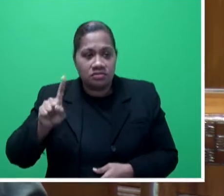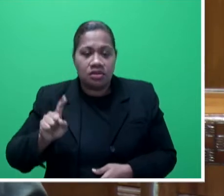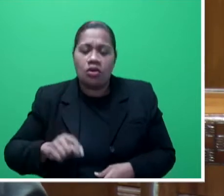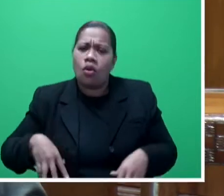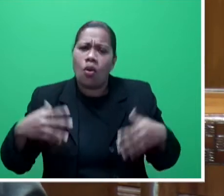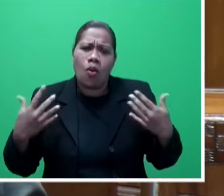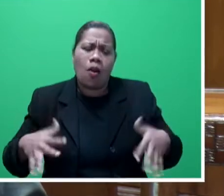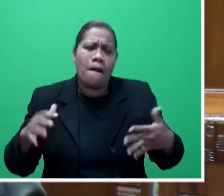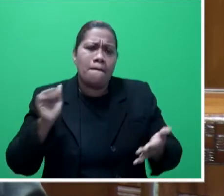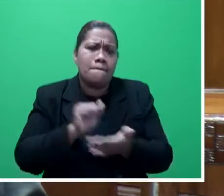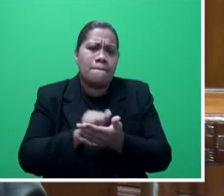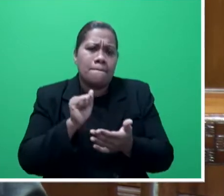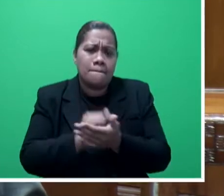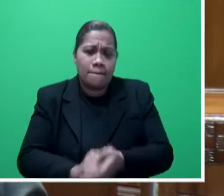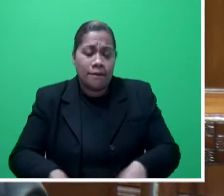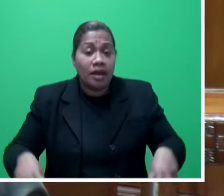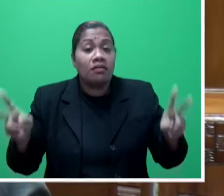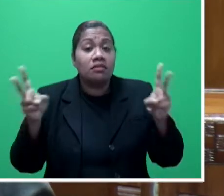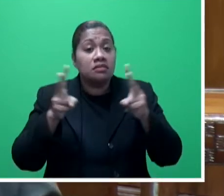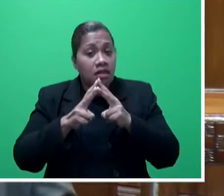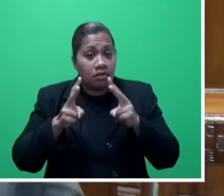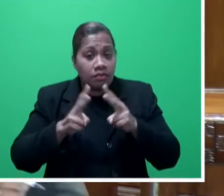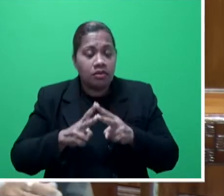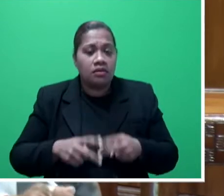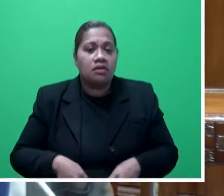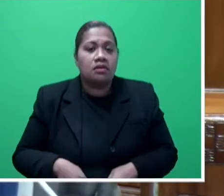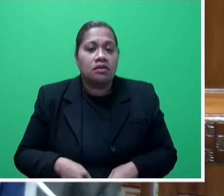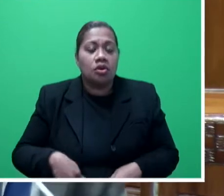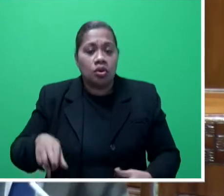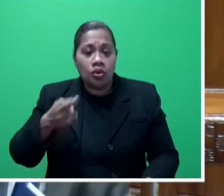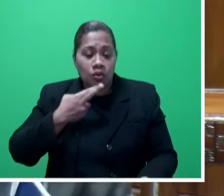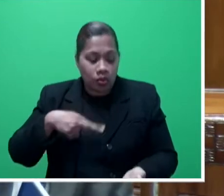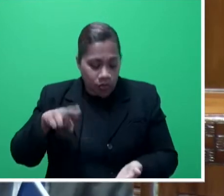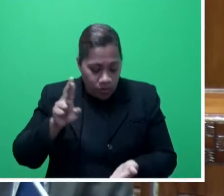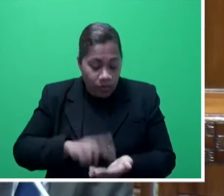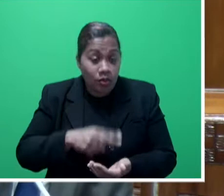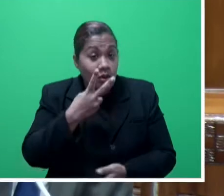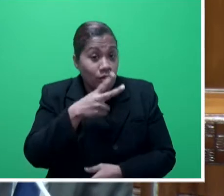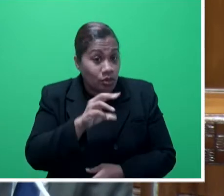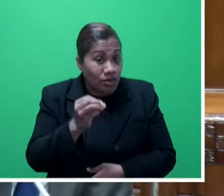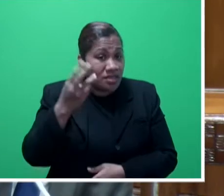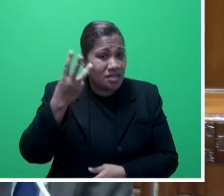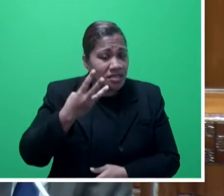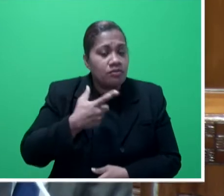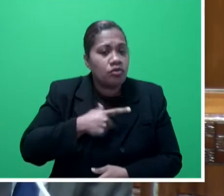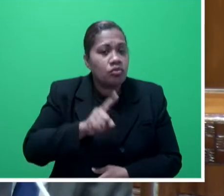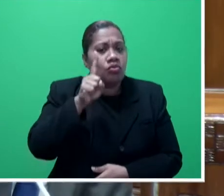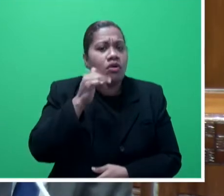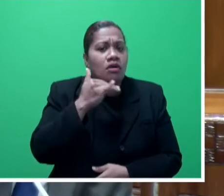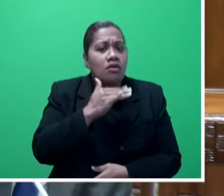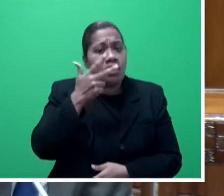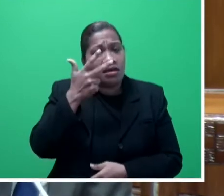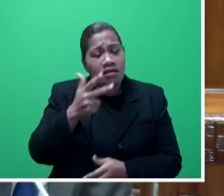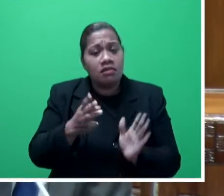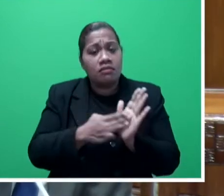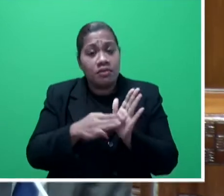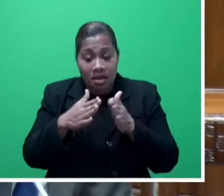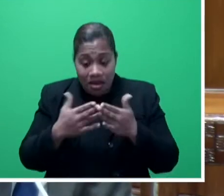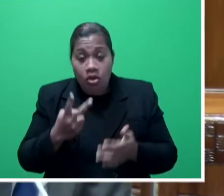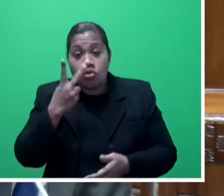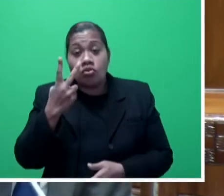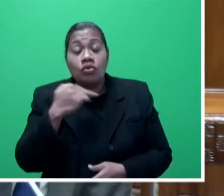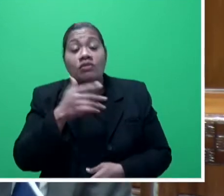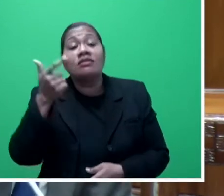double. You look at monthly average rainfall data, in 2013, it was 108 millimeters, now is 217.